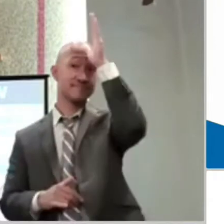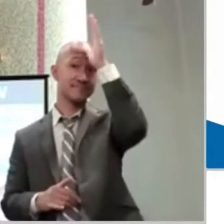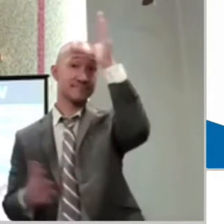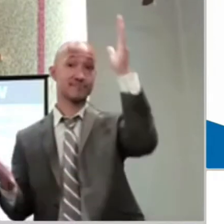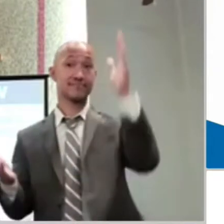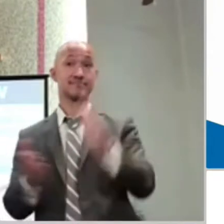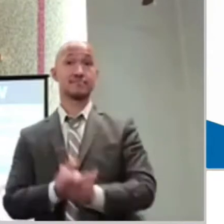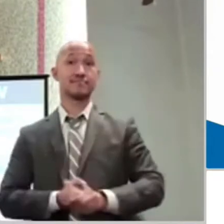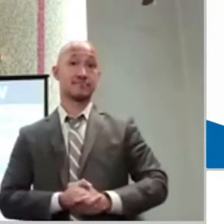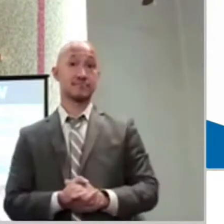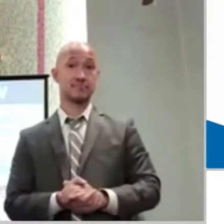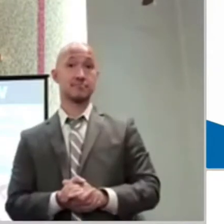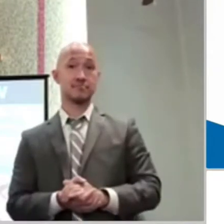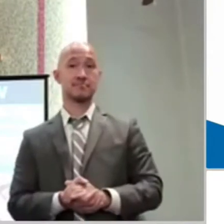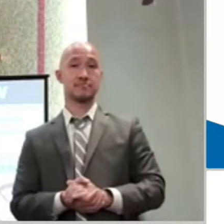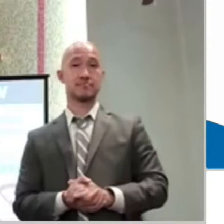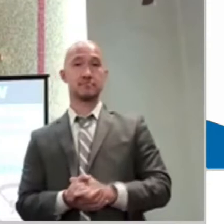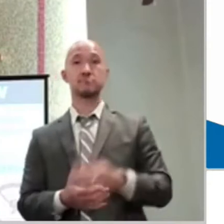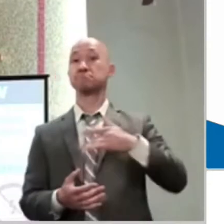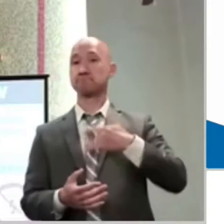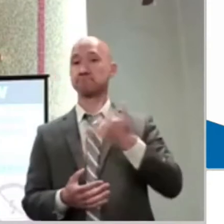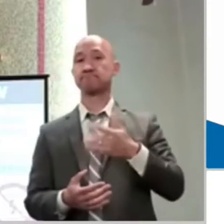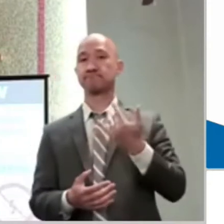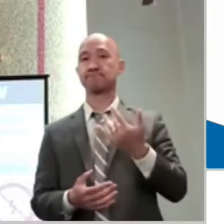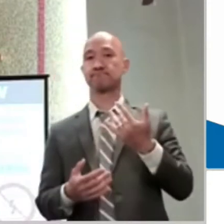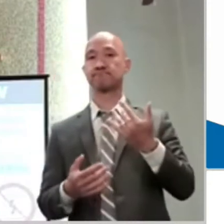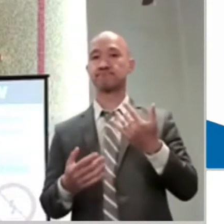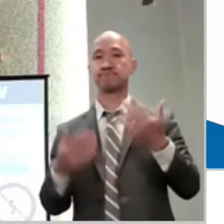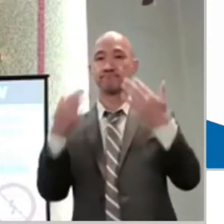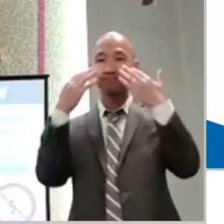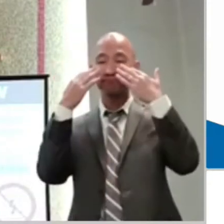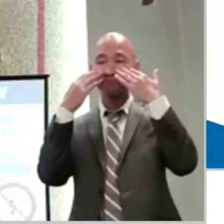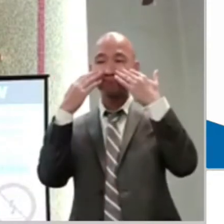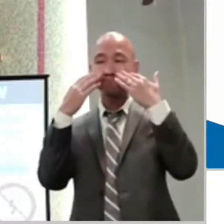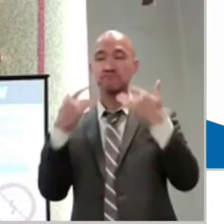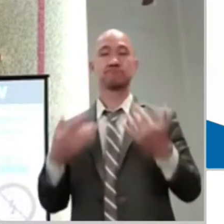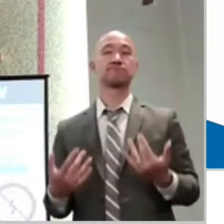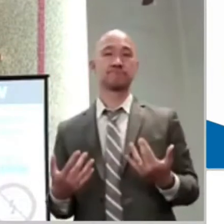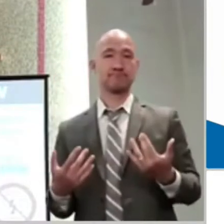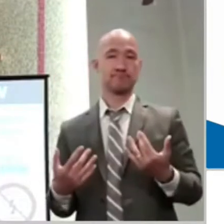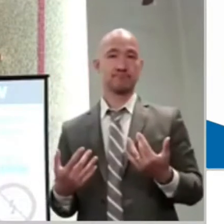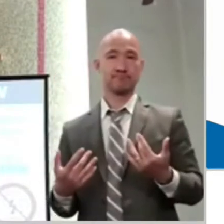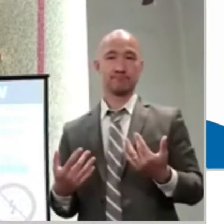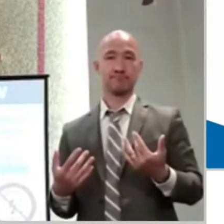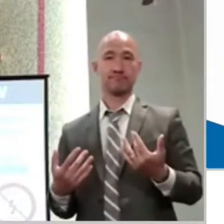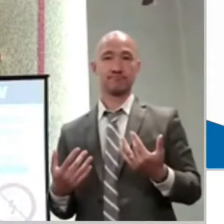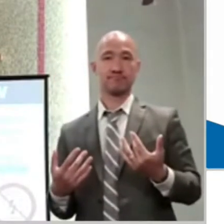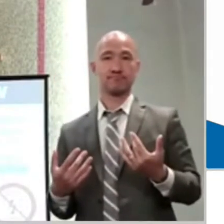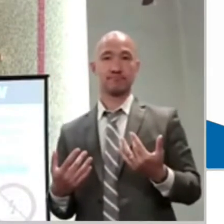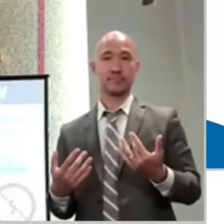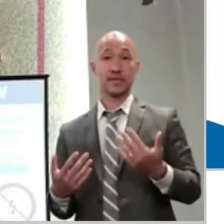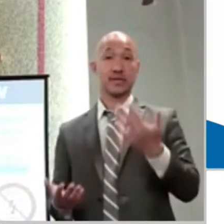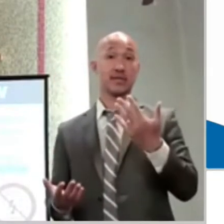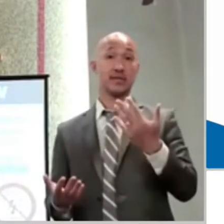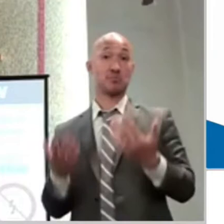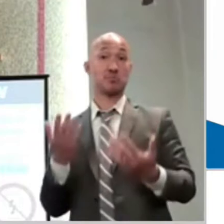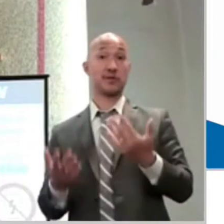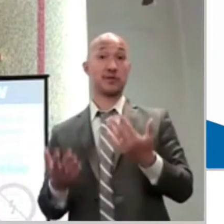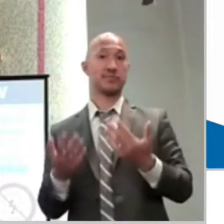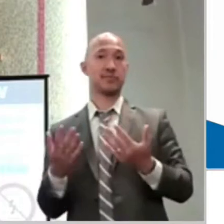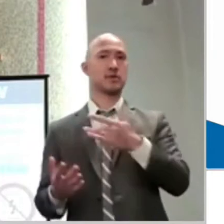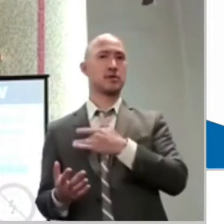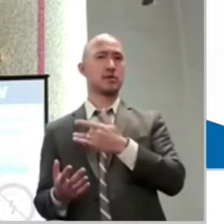You know, there's disappointment. Sometimes disappointment causes our hearts to take a step back, doesn't it?